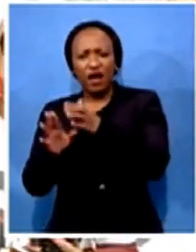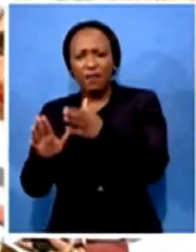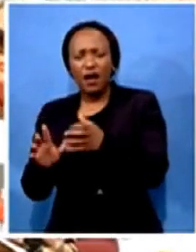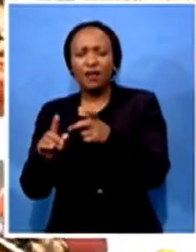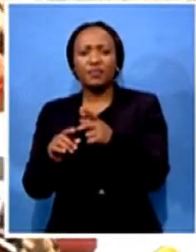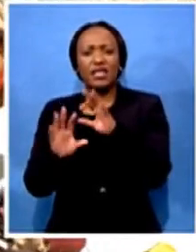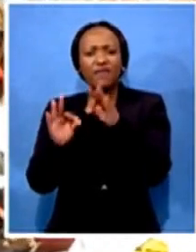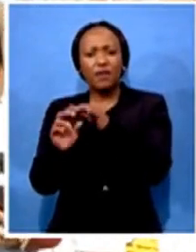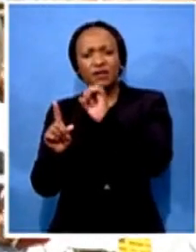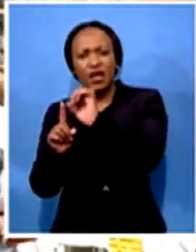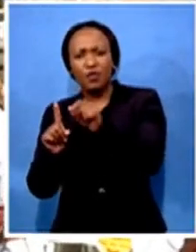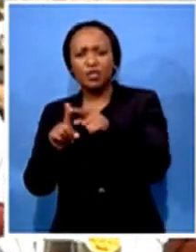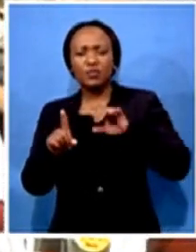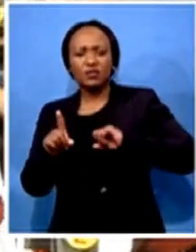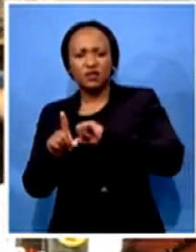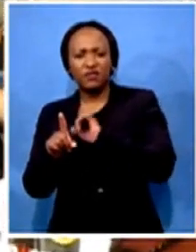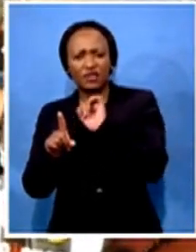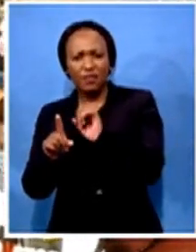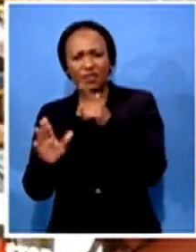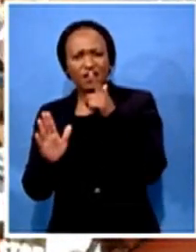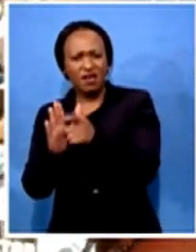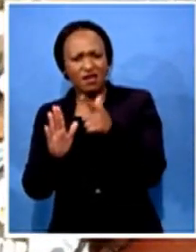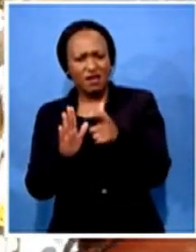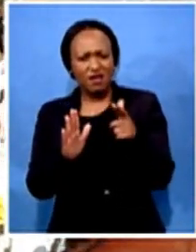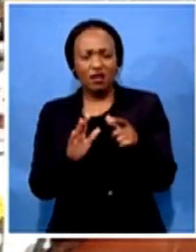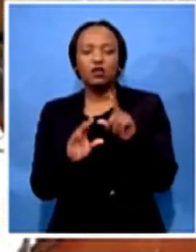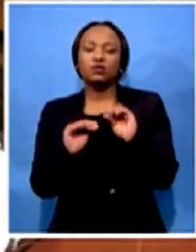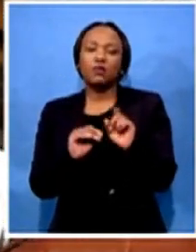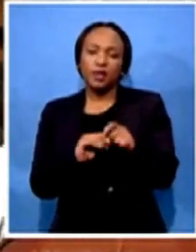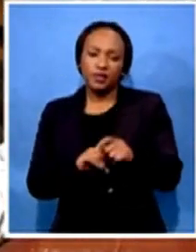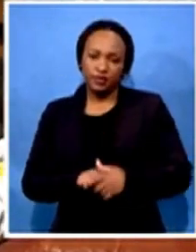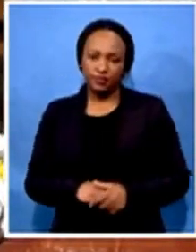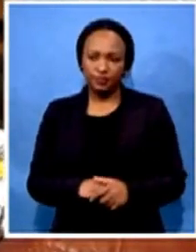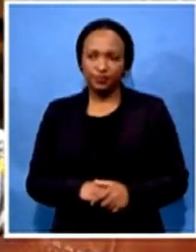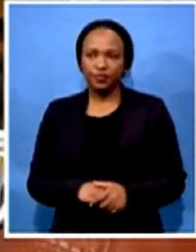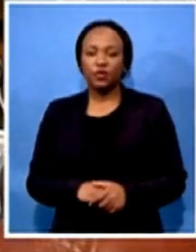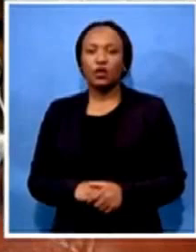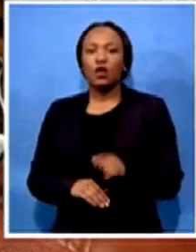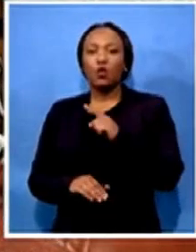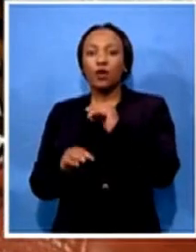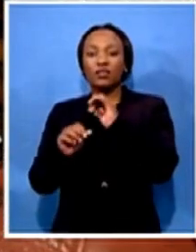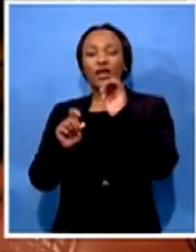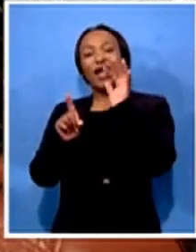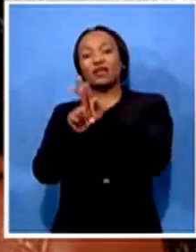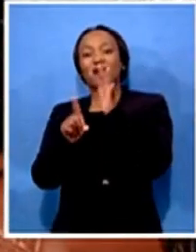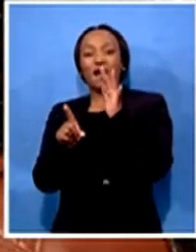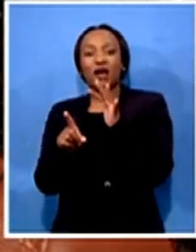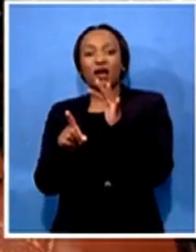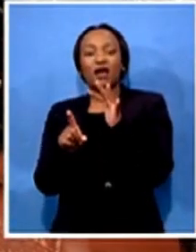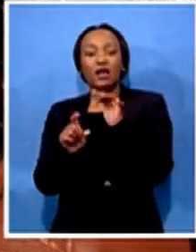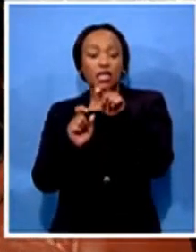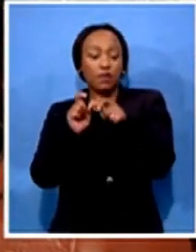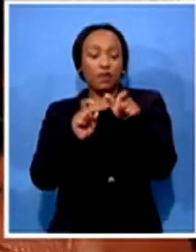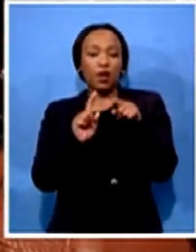The big concerns that these attackers don't just, you know, steal, you know, items